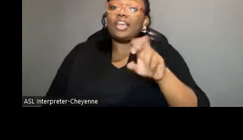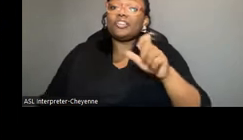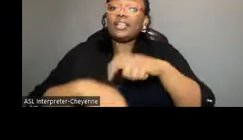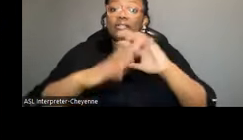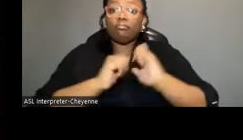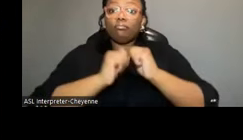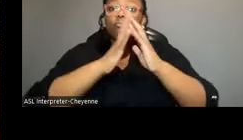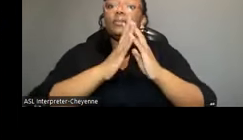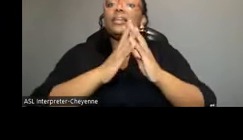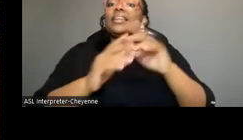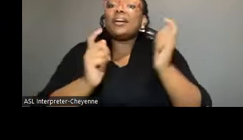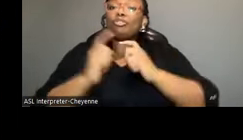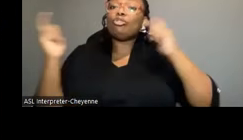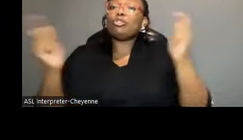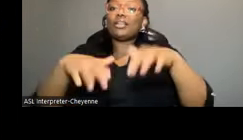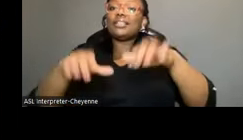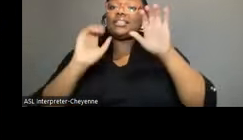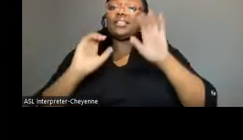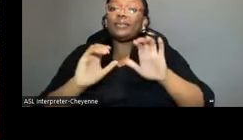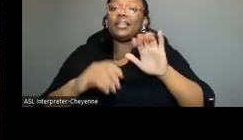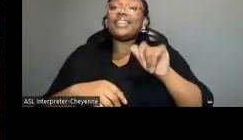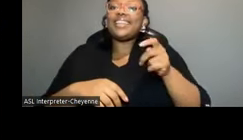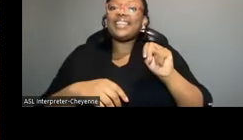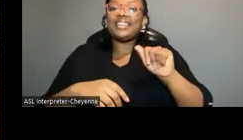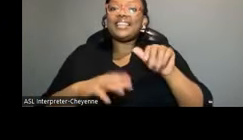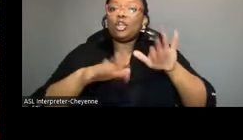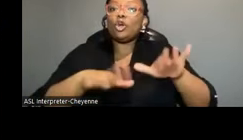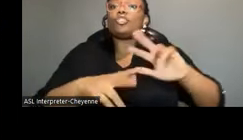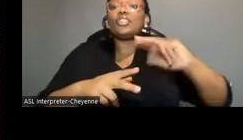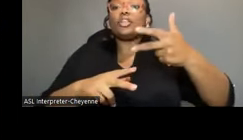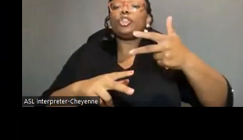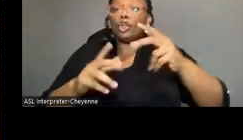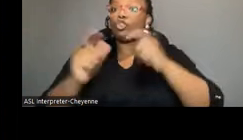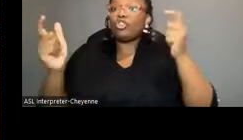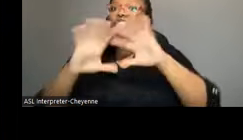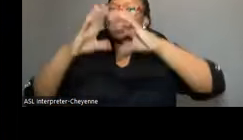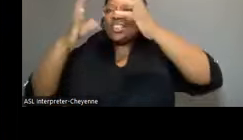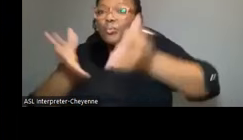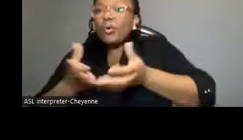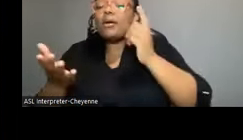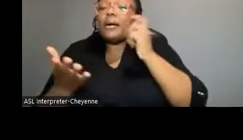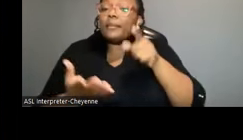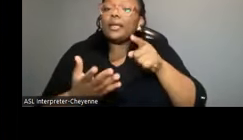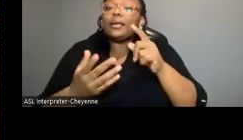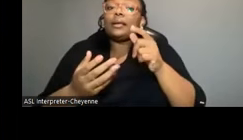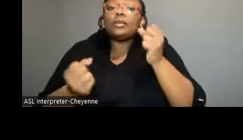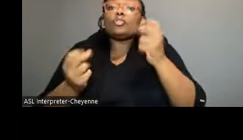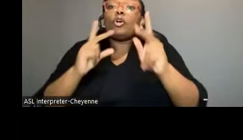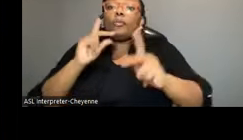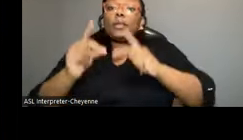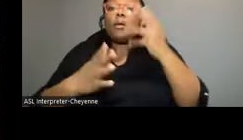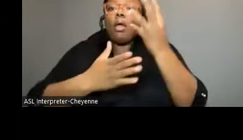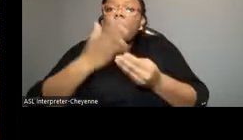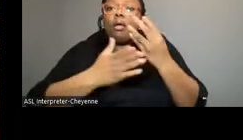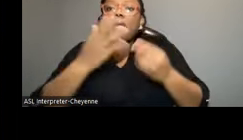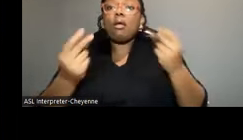That was the largest cemetery in the Indian Ocean and the third largest in the world, simply because so many people were dying on